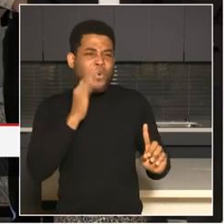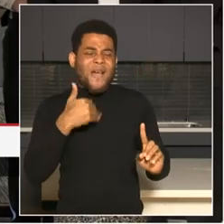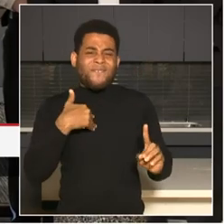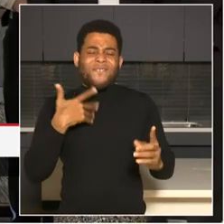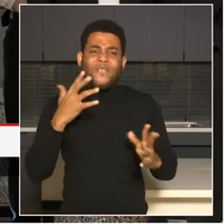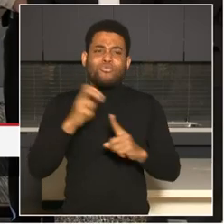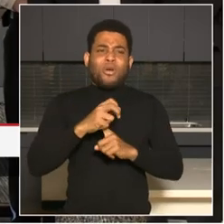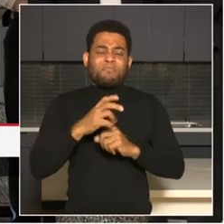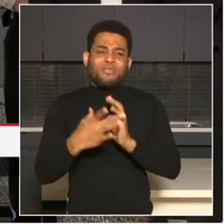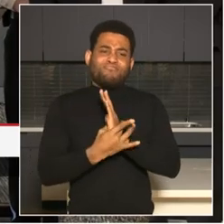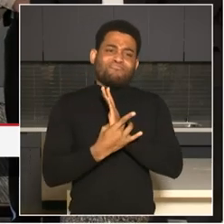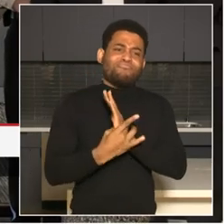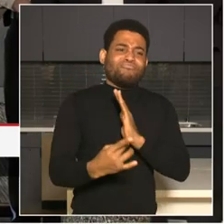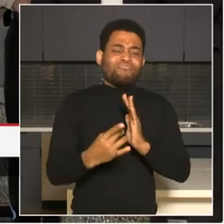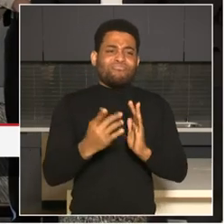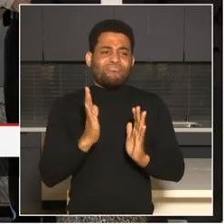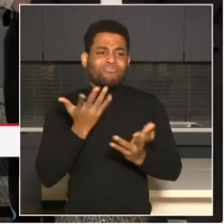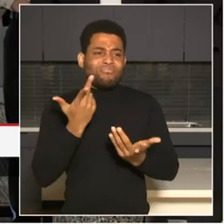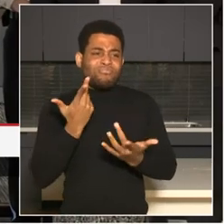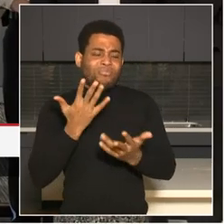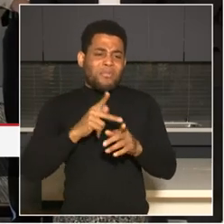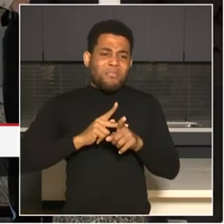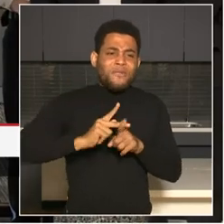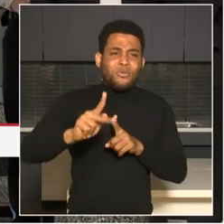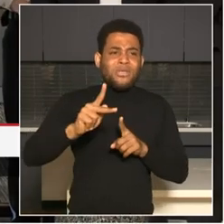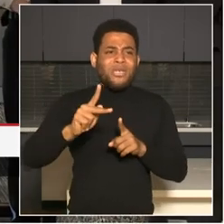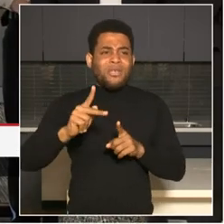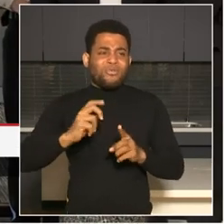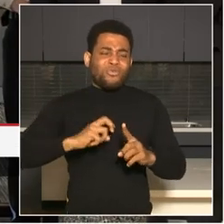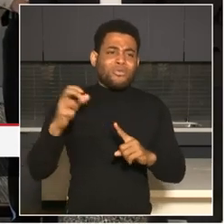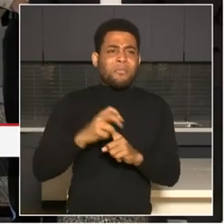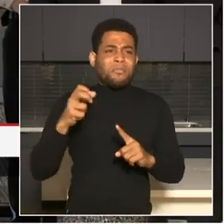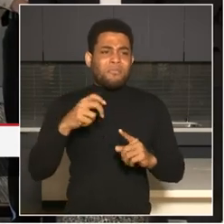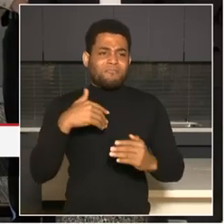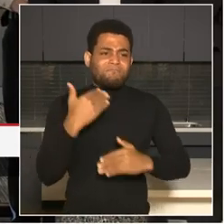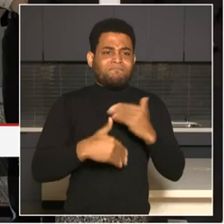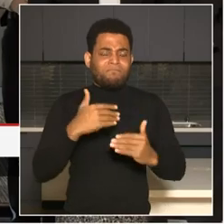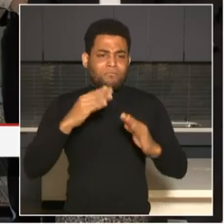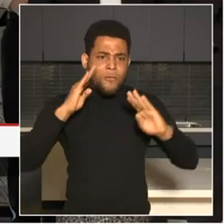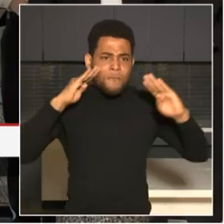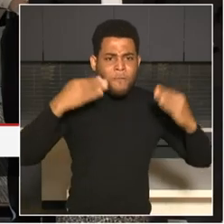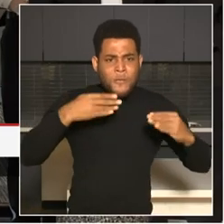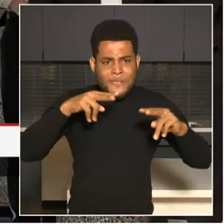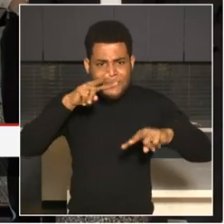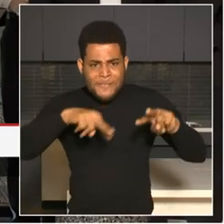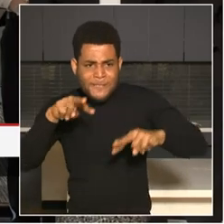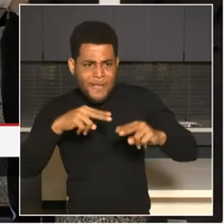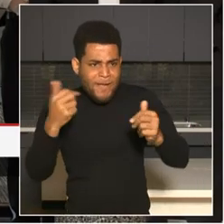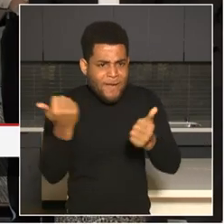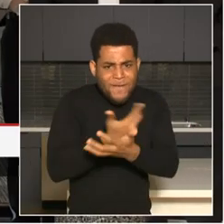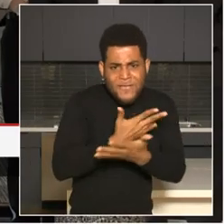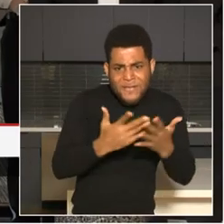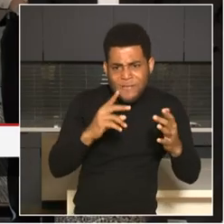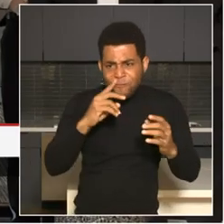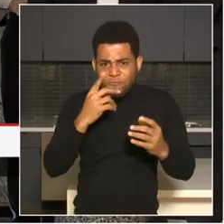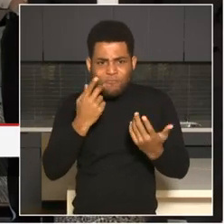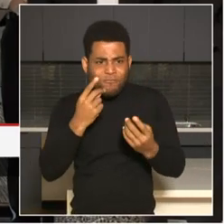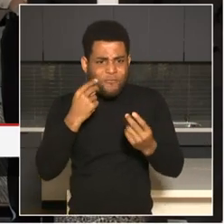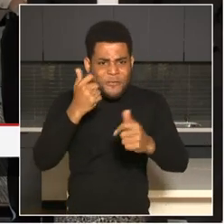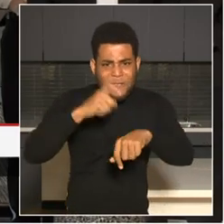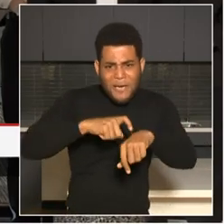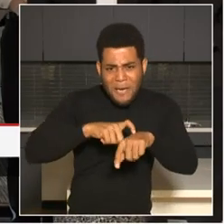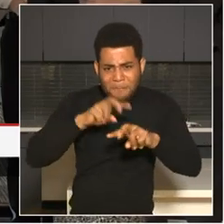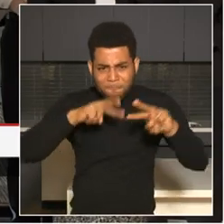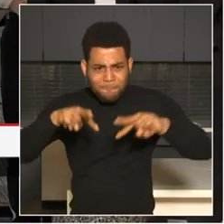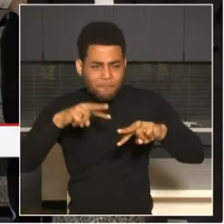and professional staff, that will be constantly monitoring and responding to criminal activities in real-time. The RTCC